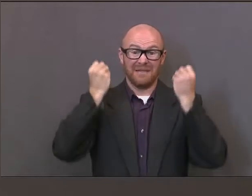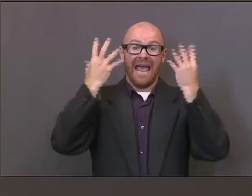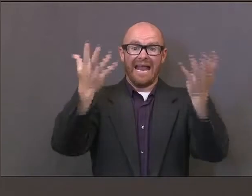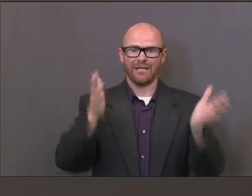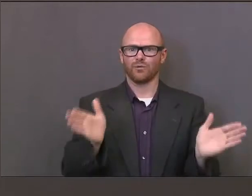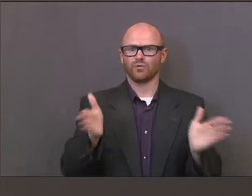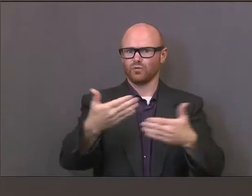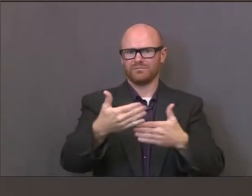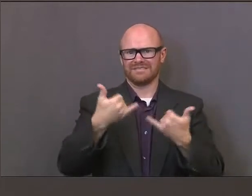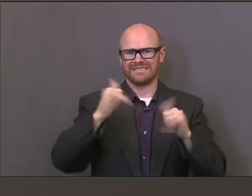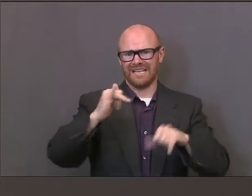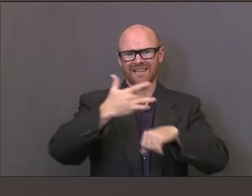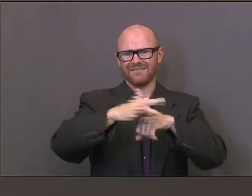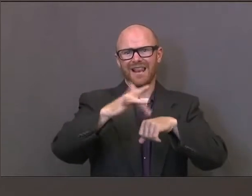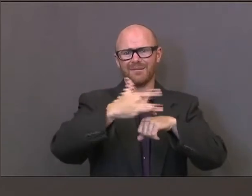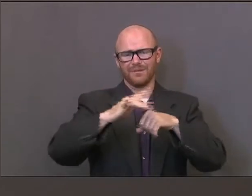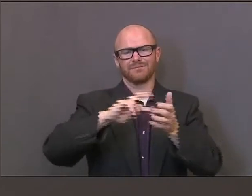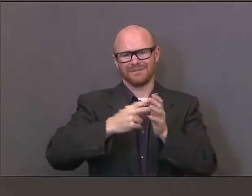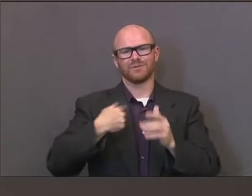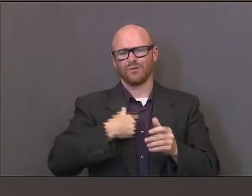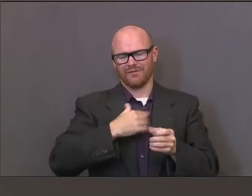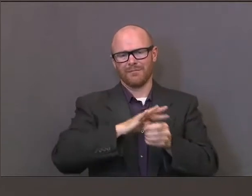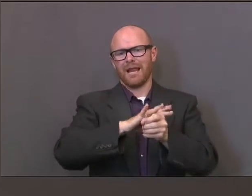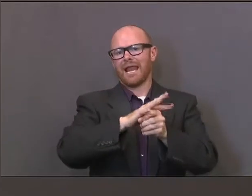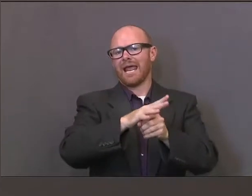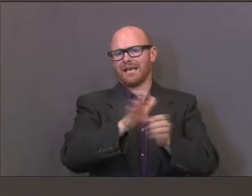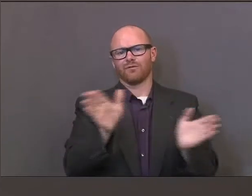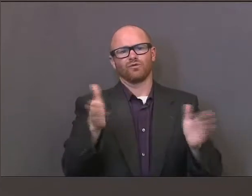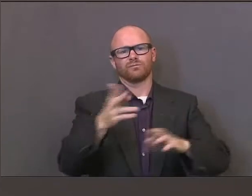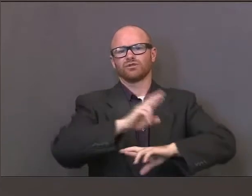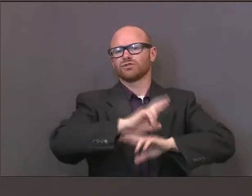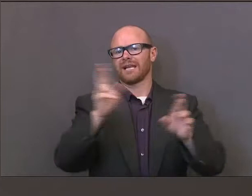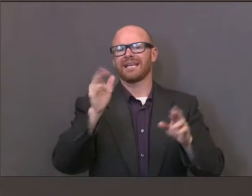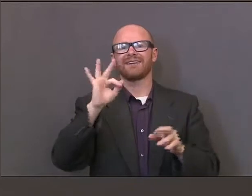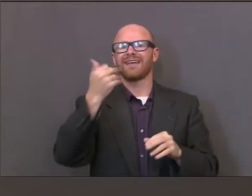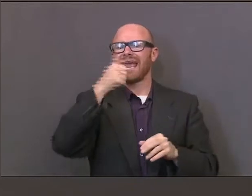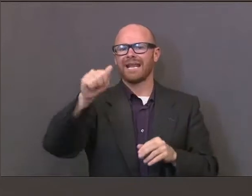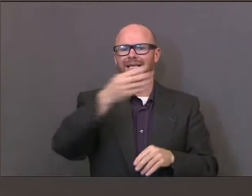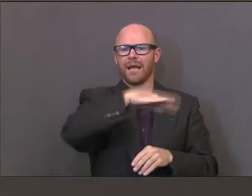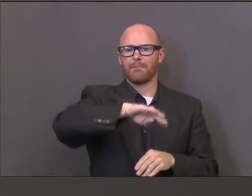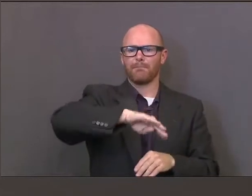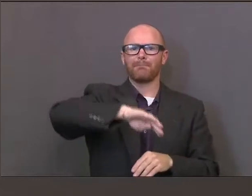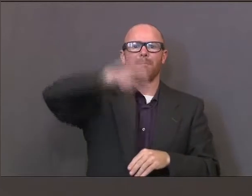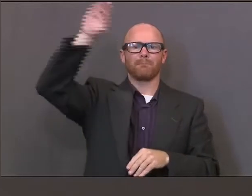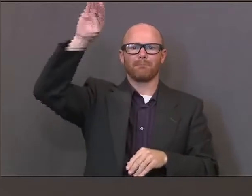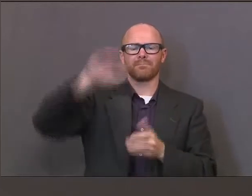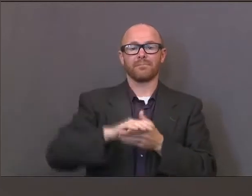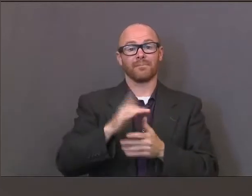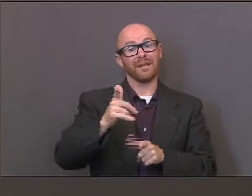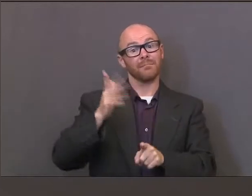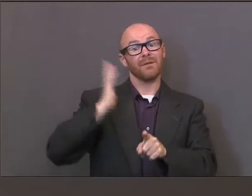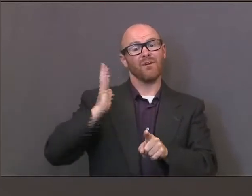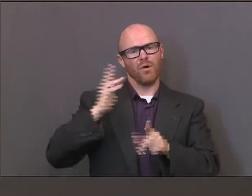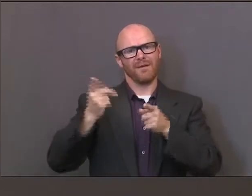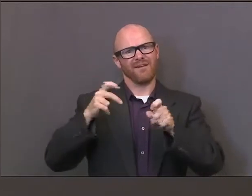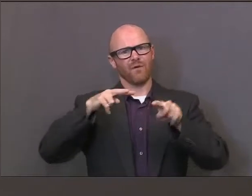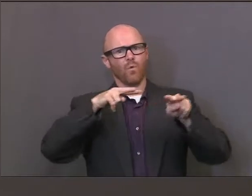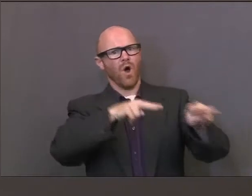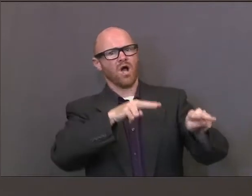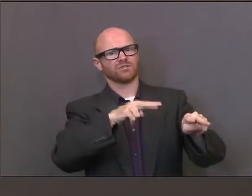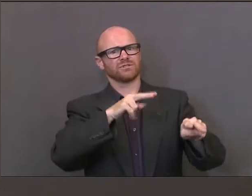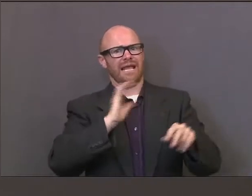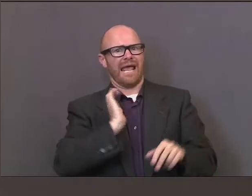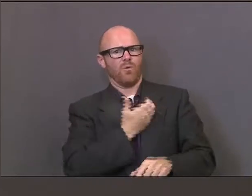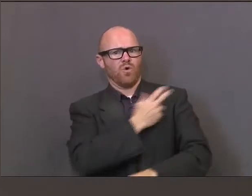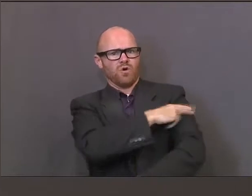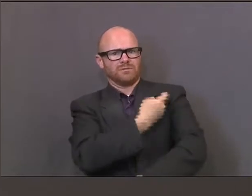ICU and in just general hospital beds. So the idea of trying to not overwhelm the health care system, we're